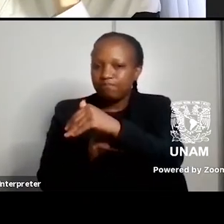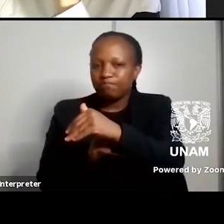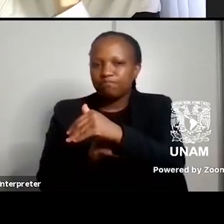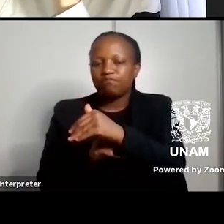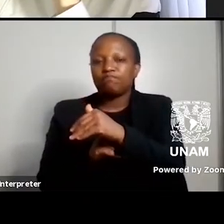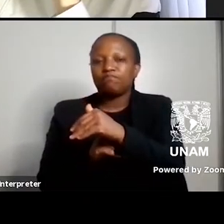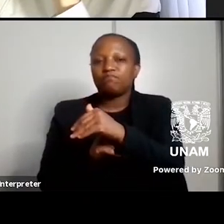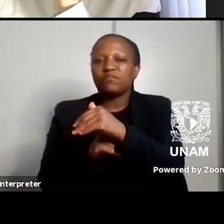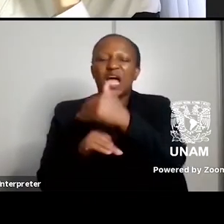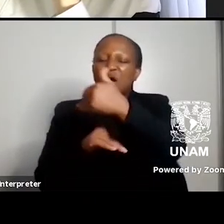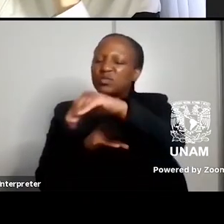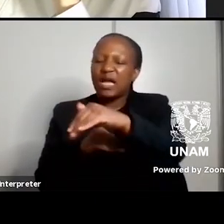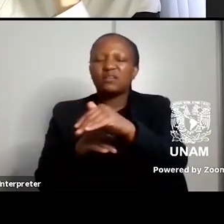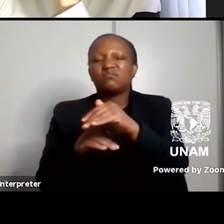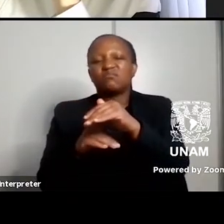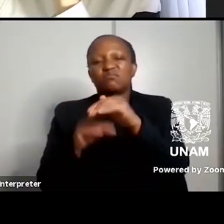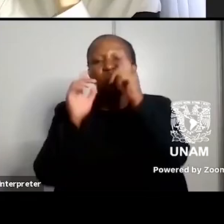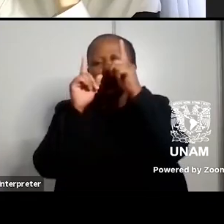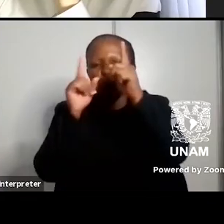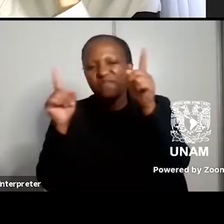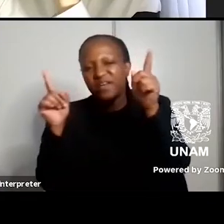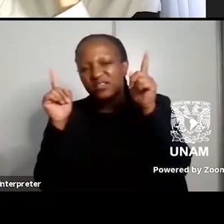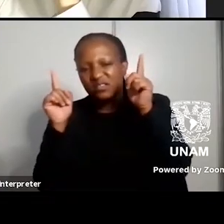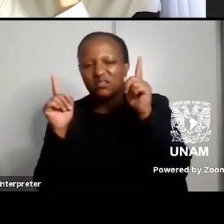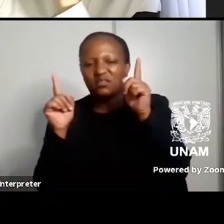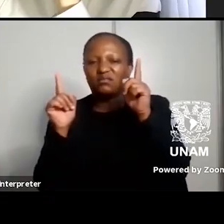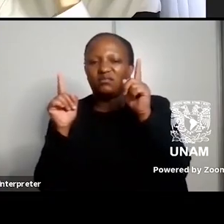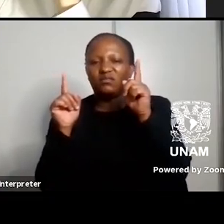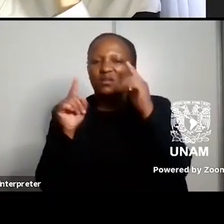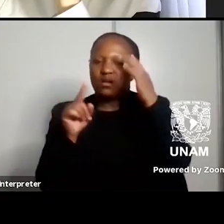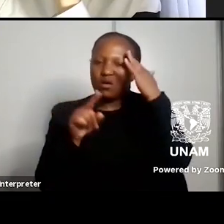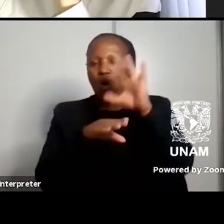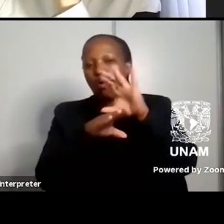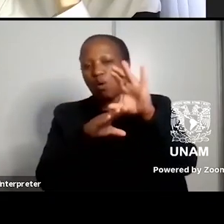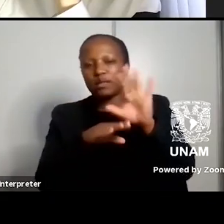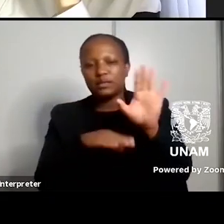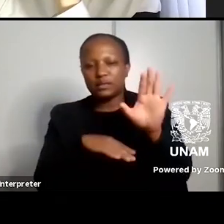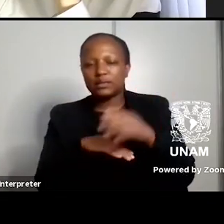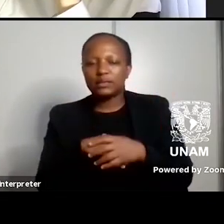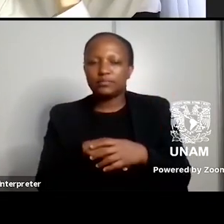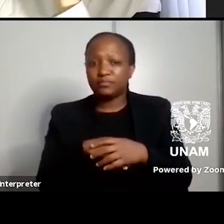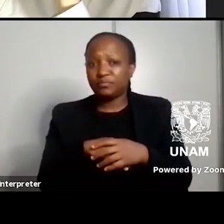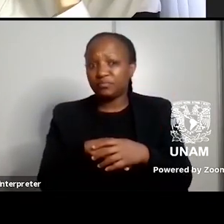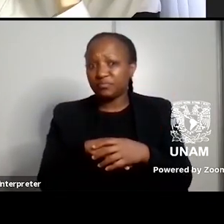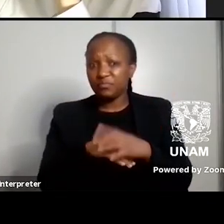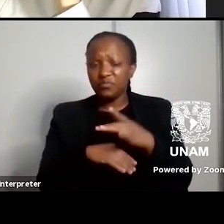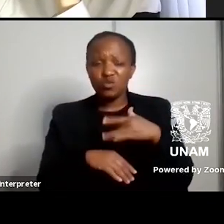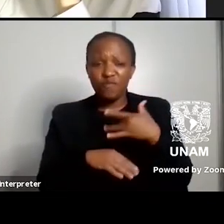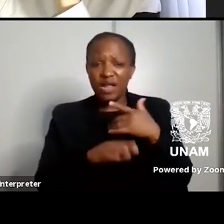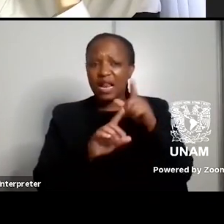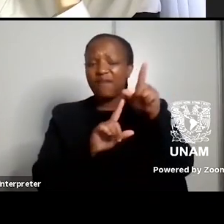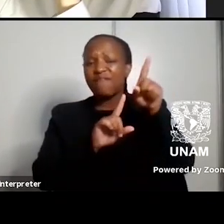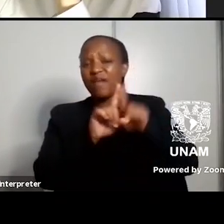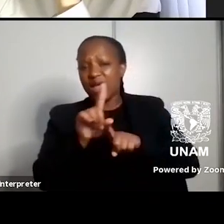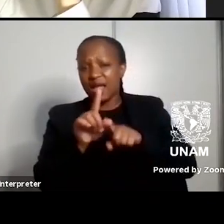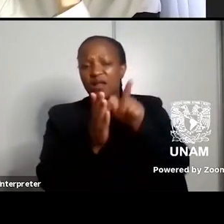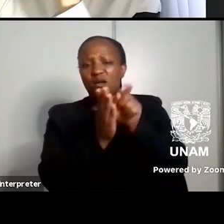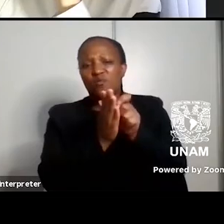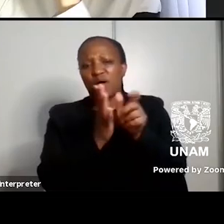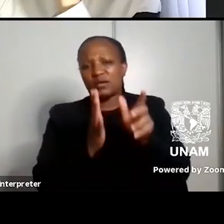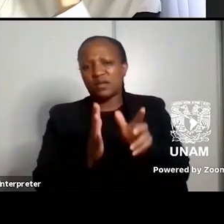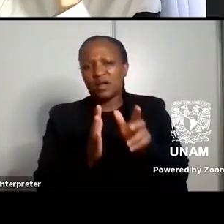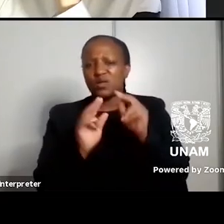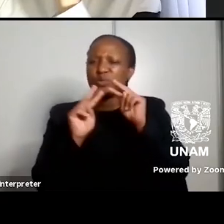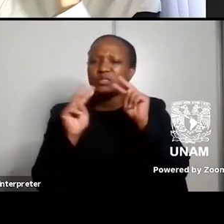the academy are you do you see that as uh somehow failing writers in South Africa what do you see as its